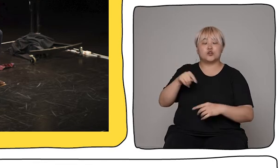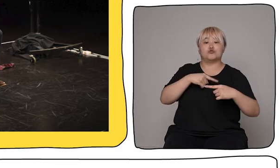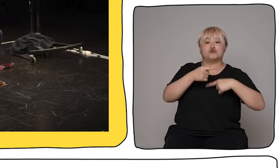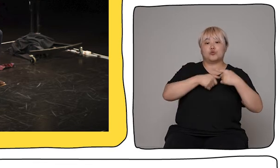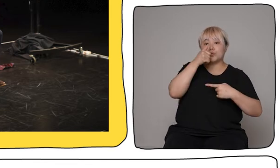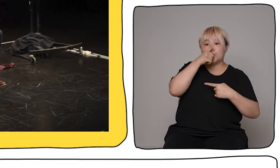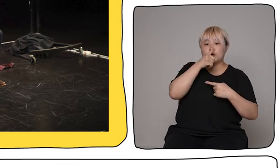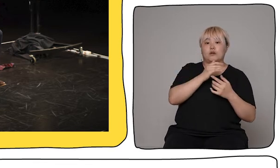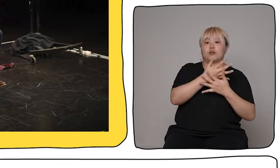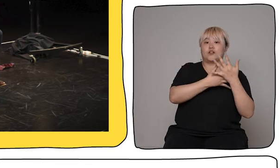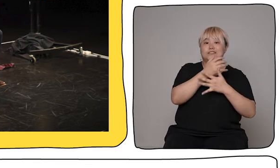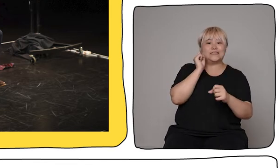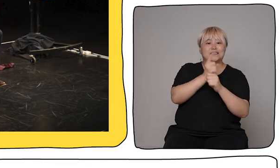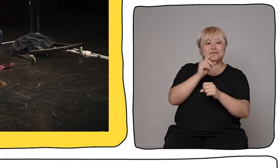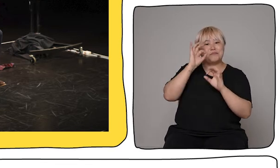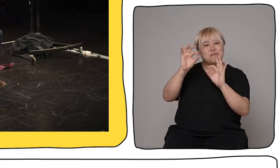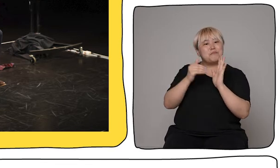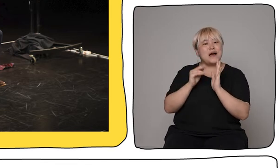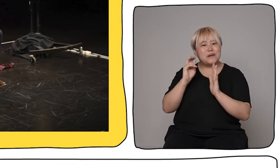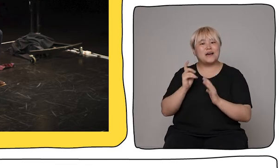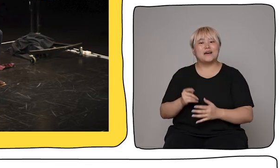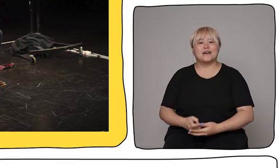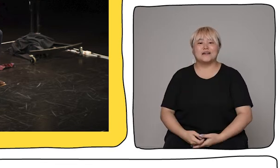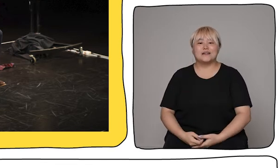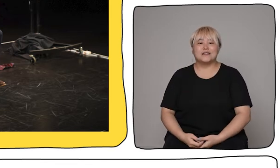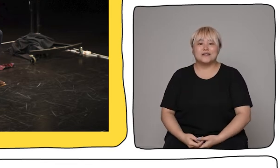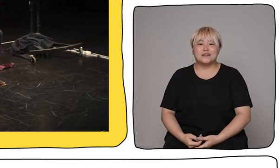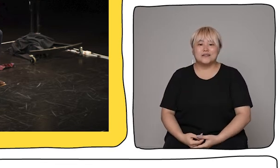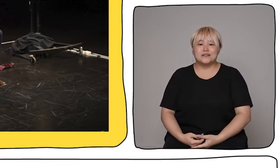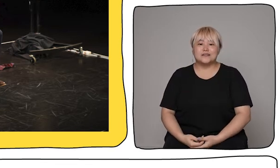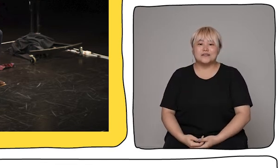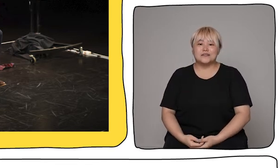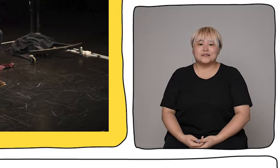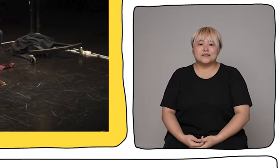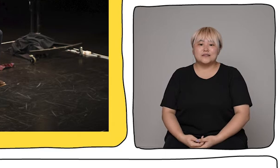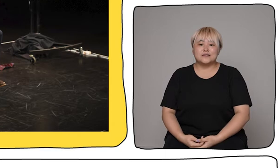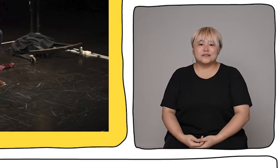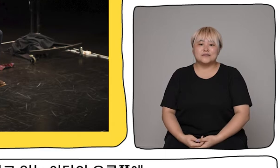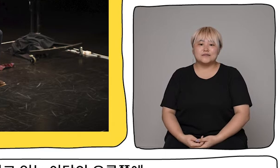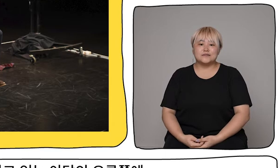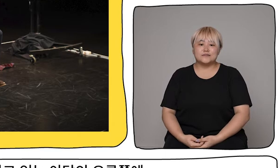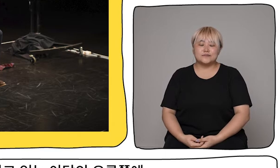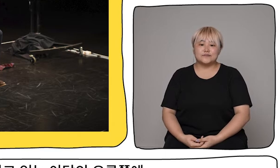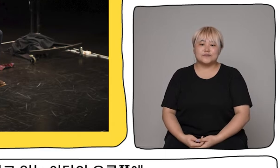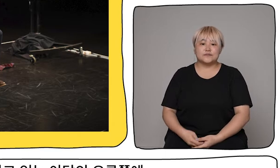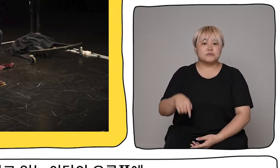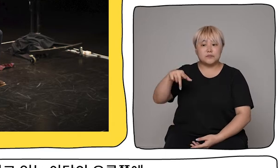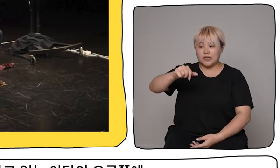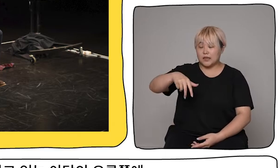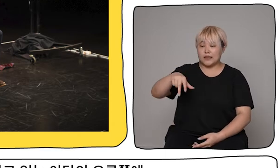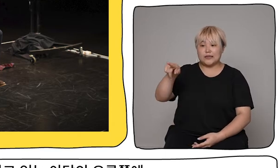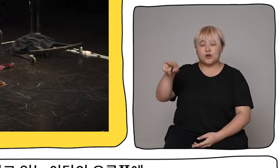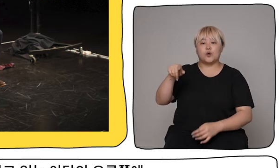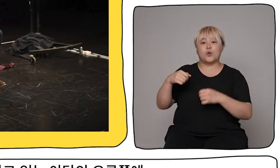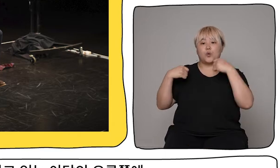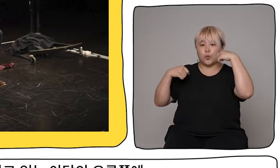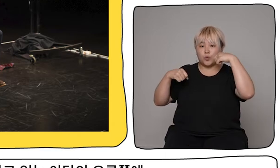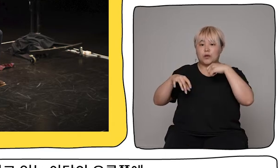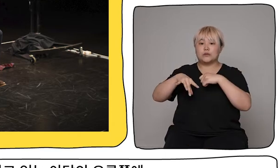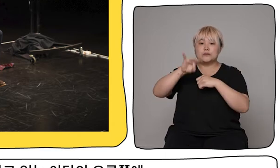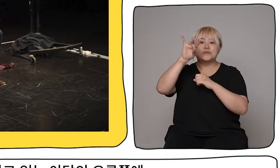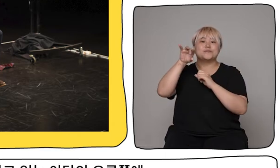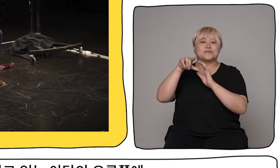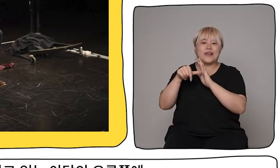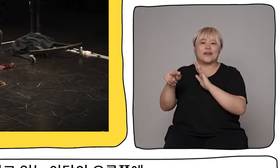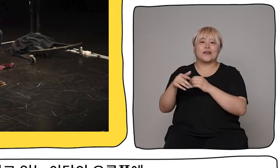from the sign language interpretation research that we did in this earlier version of the show. Adam is doing a full performance,